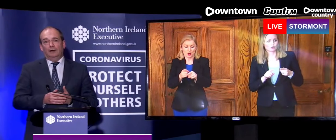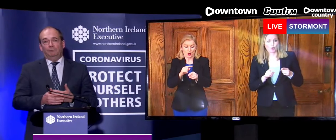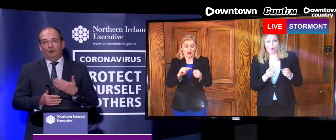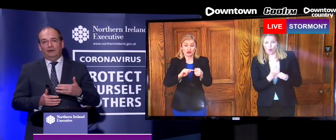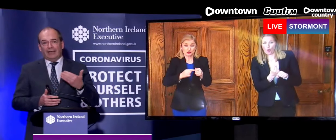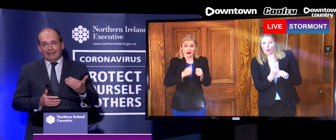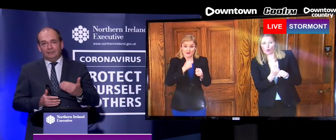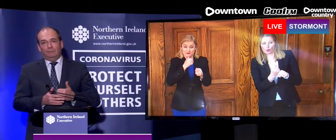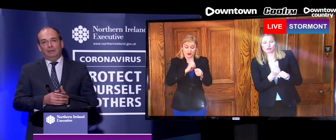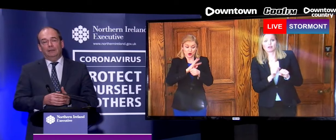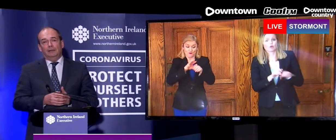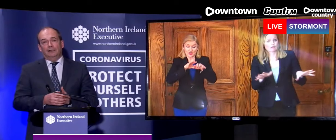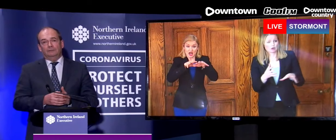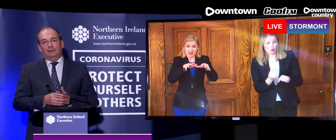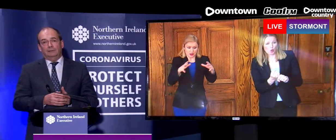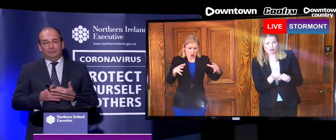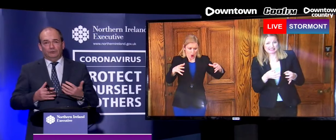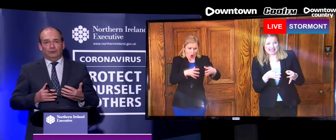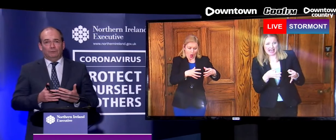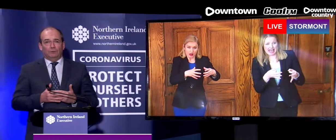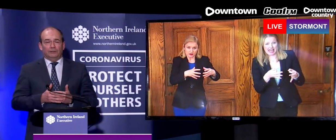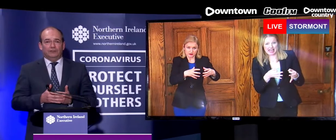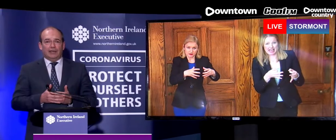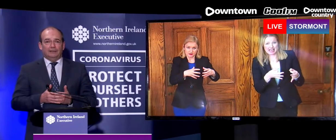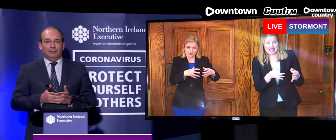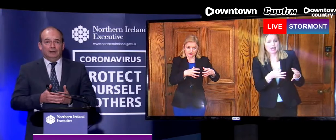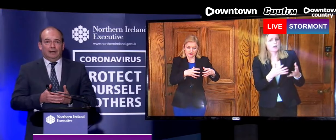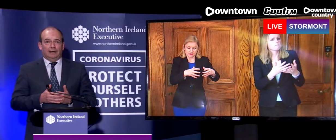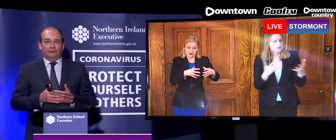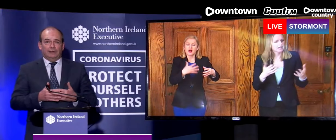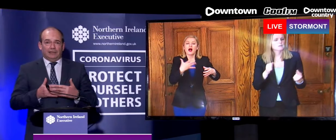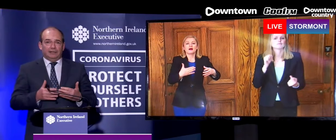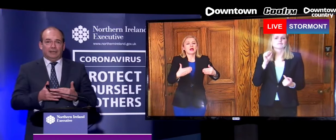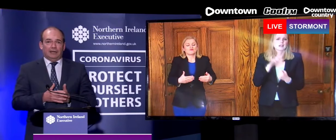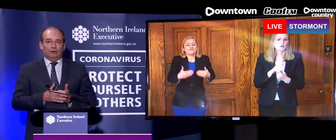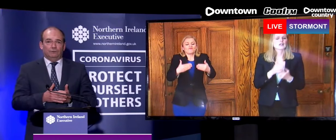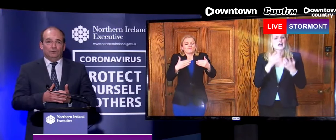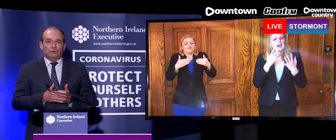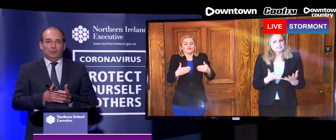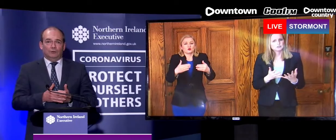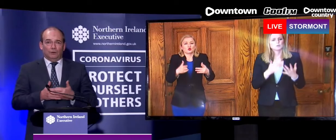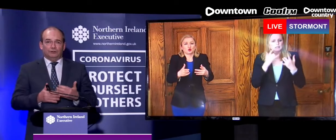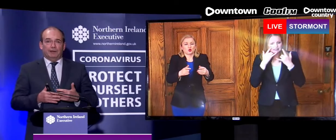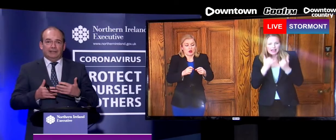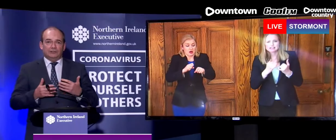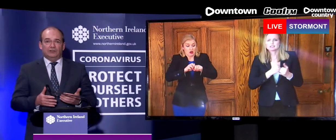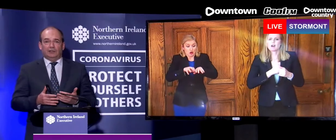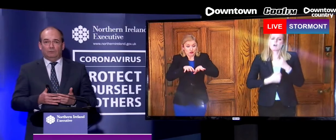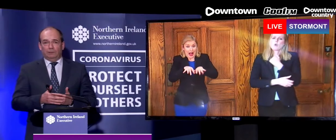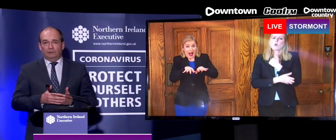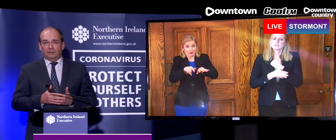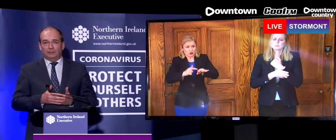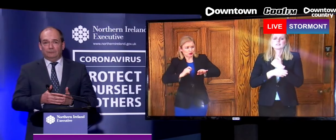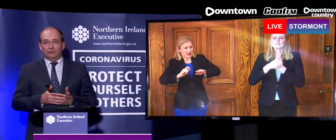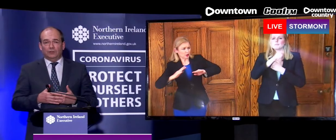phase, our priority has to be, as I'm sure everyone will understand, the clinical care of those who are hospitalized and